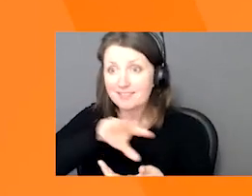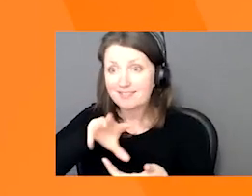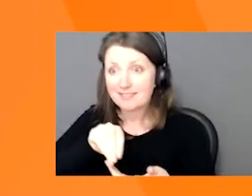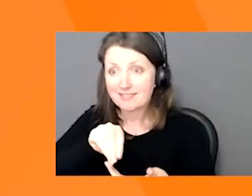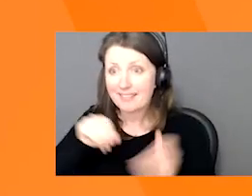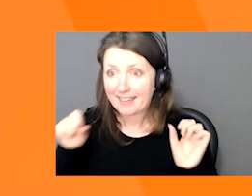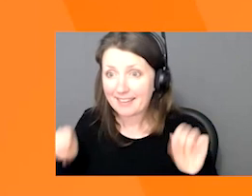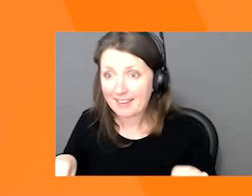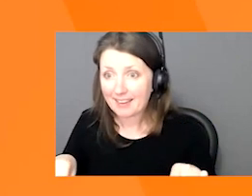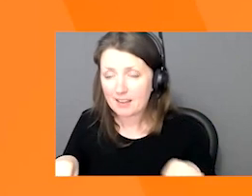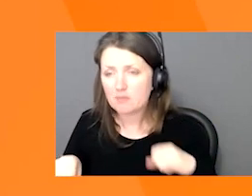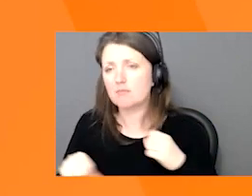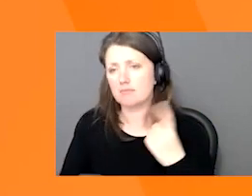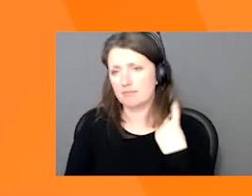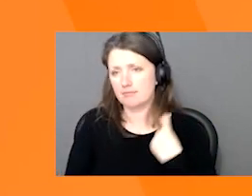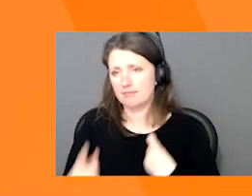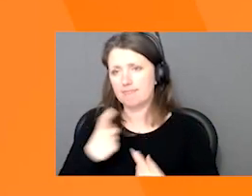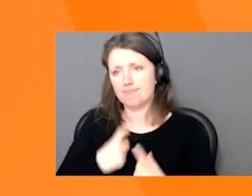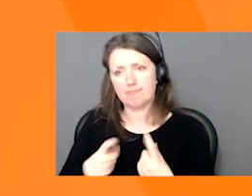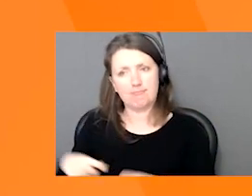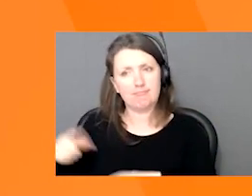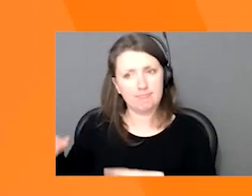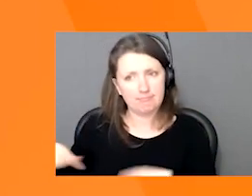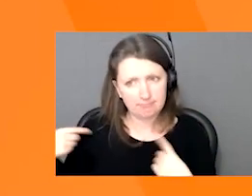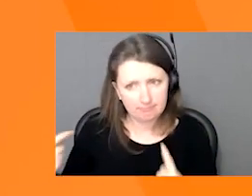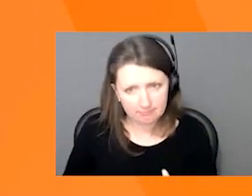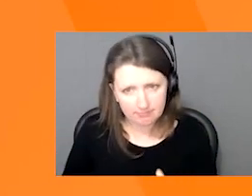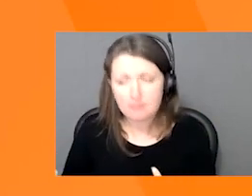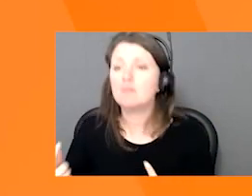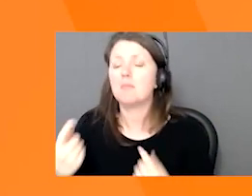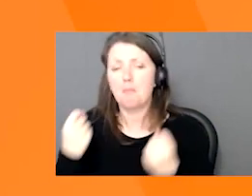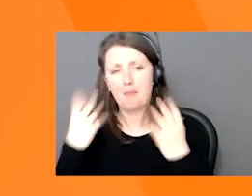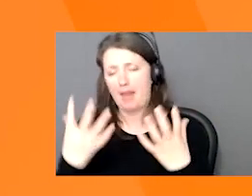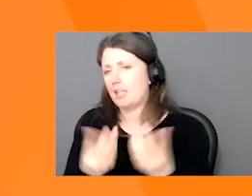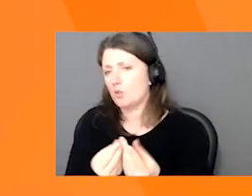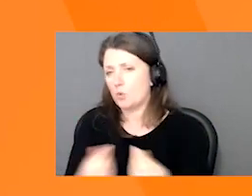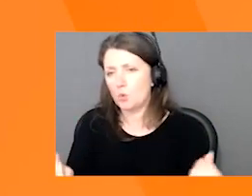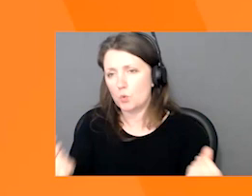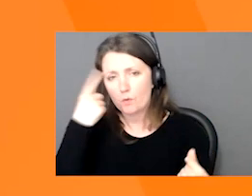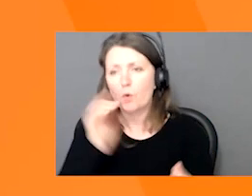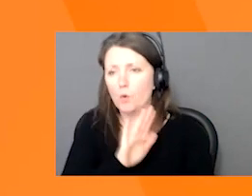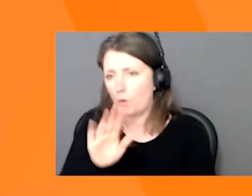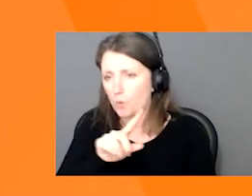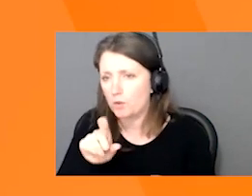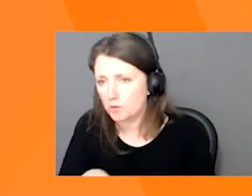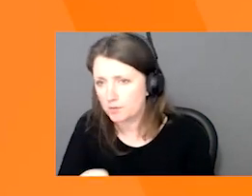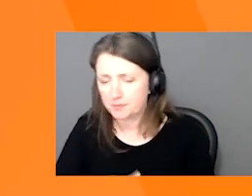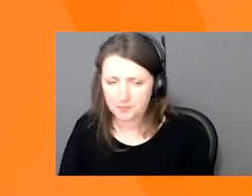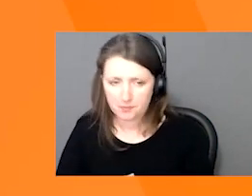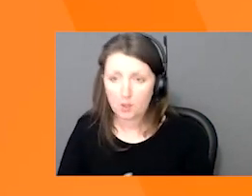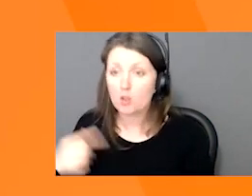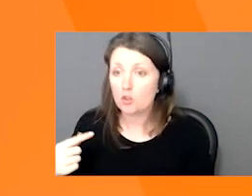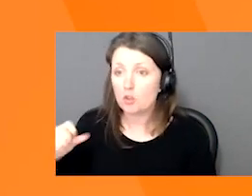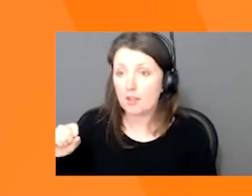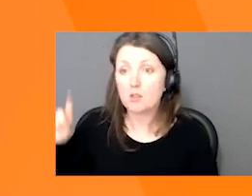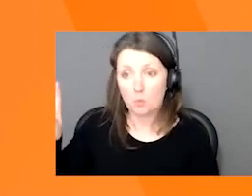be aware of, and there are lots of solutions to help support that. GS1 Canada offers our